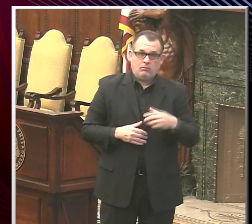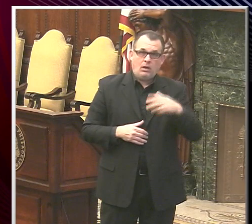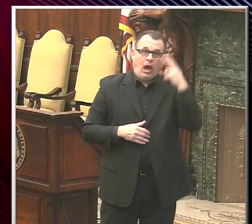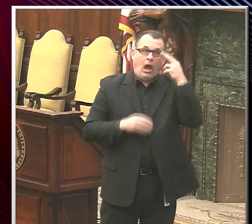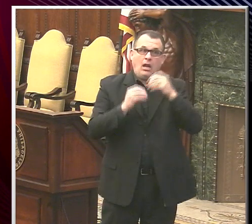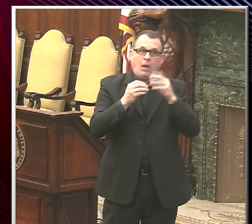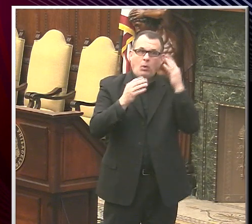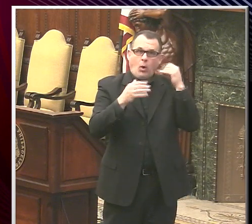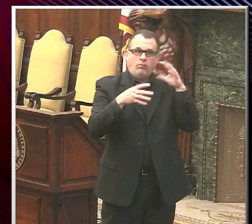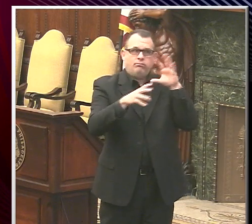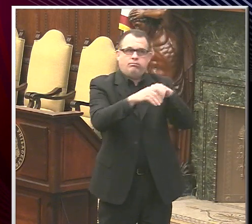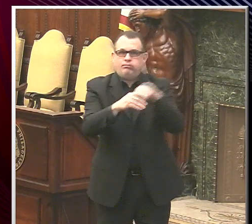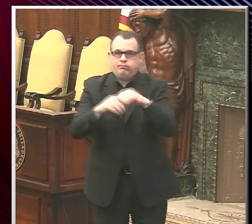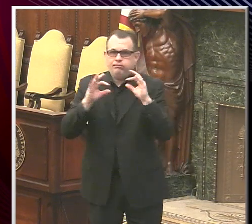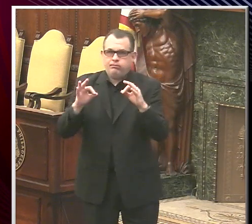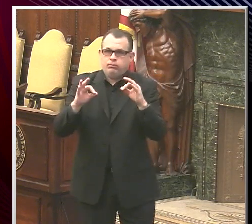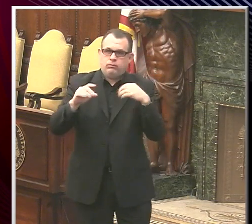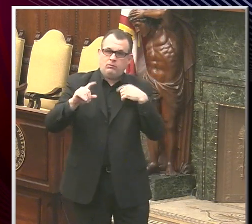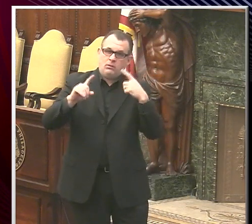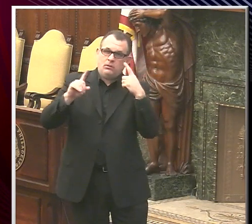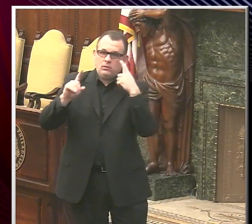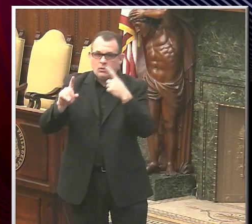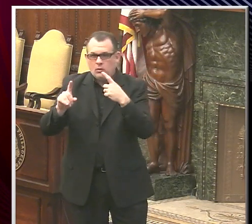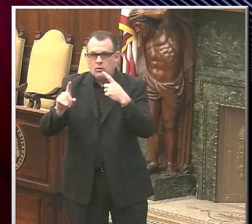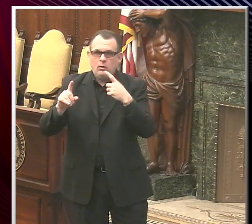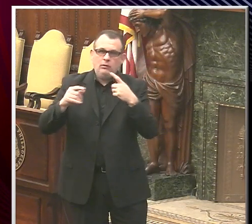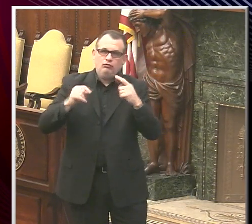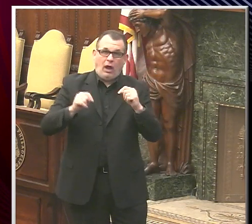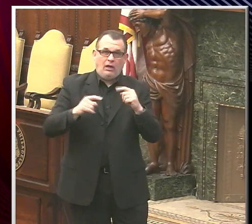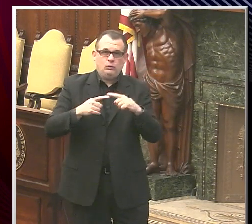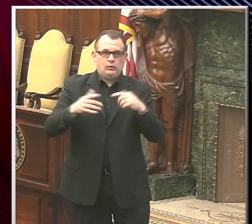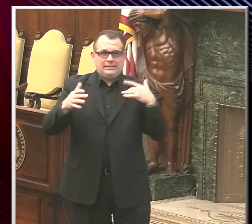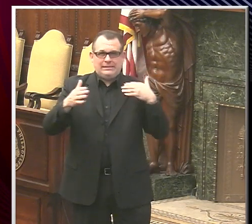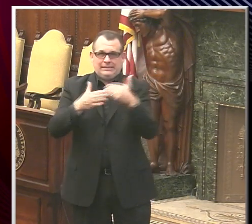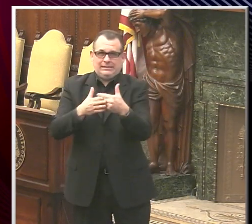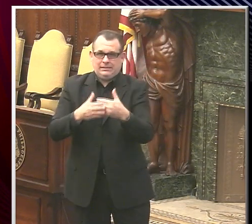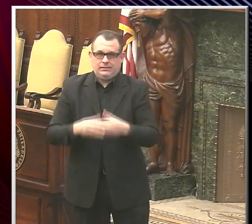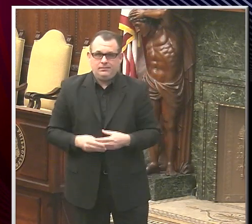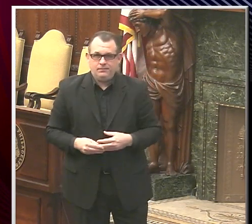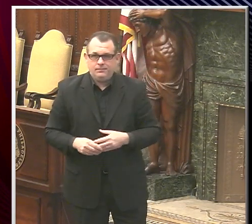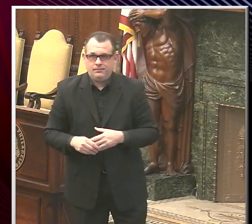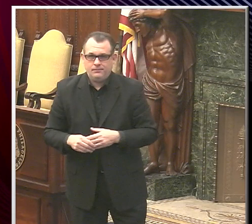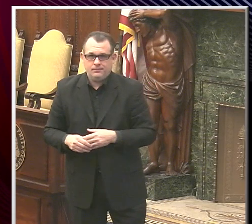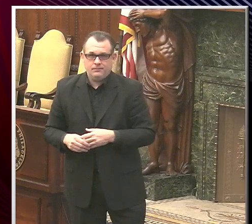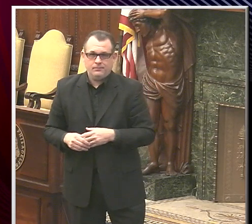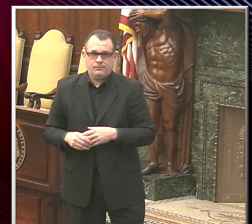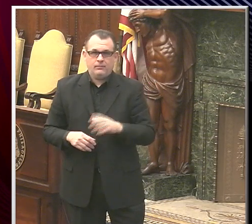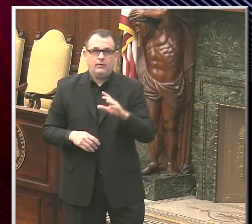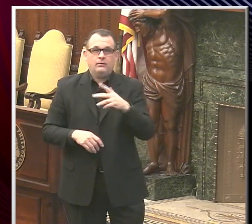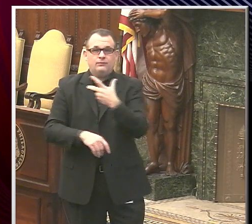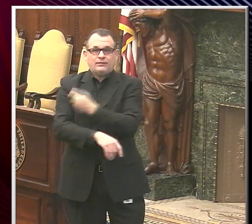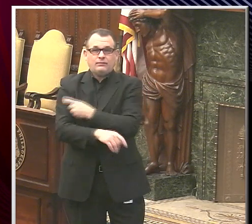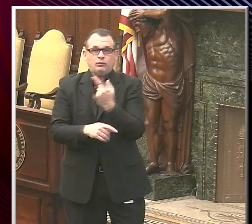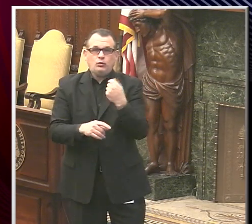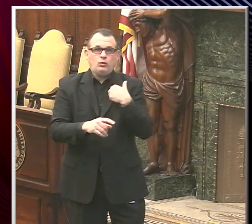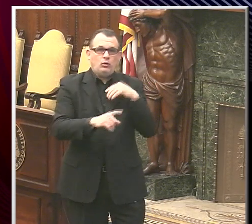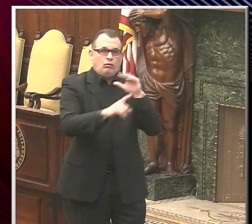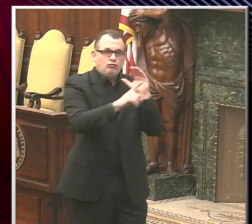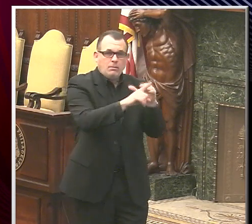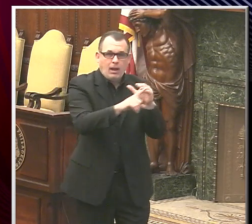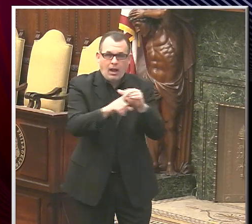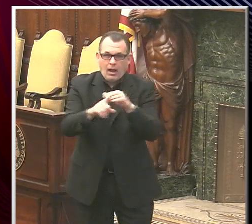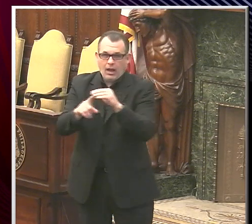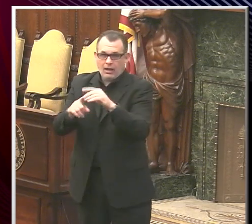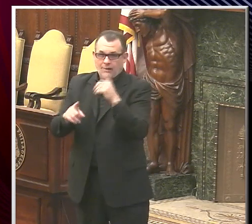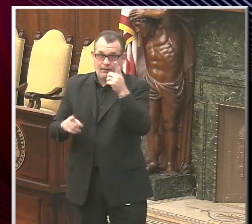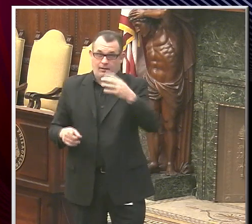but that's the goal. So what should people do who want to get this vaccine? Well, just remind people, if you believe you're eligible